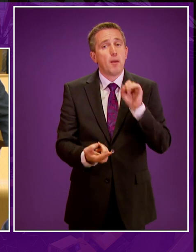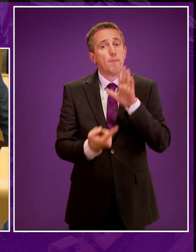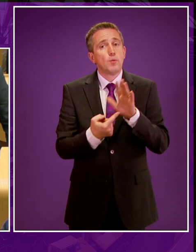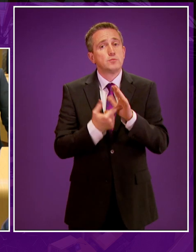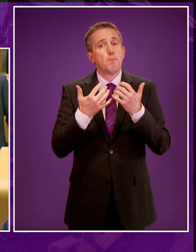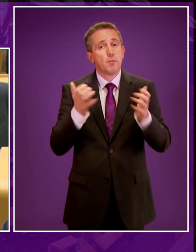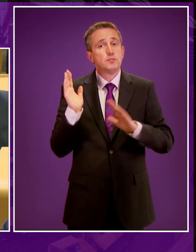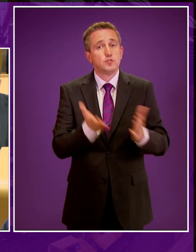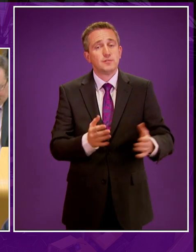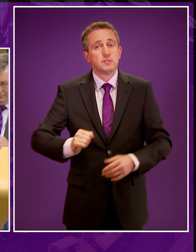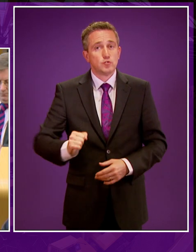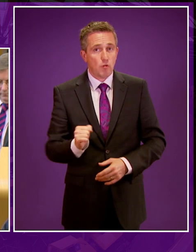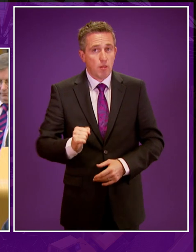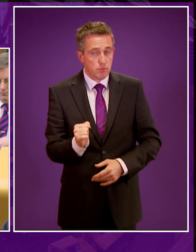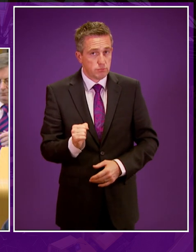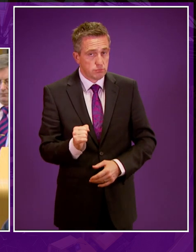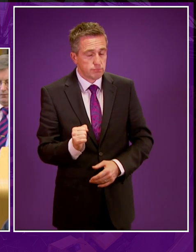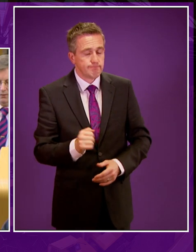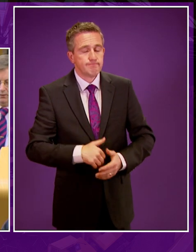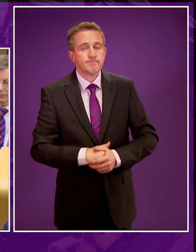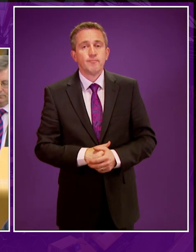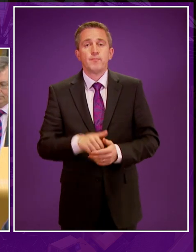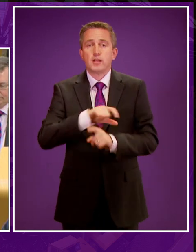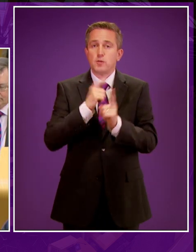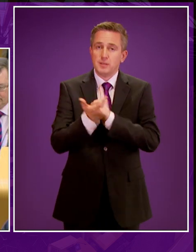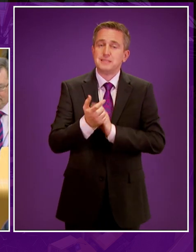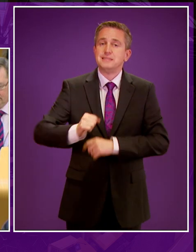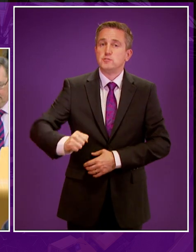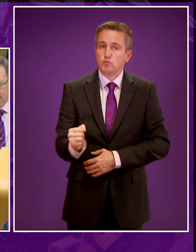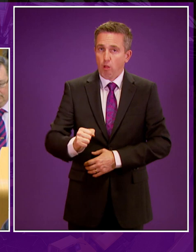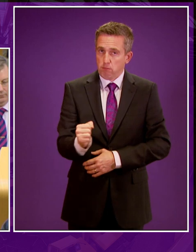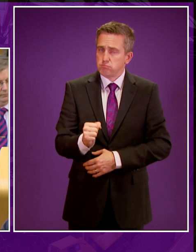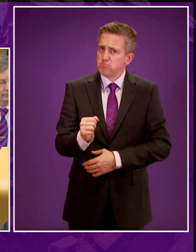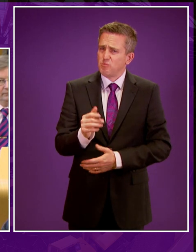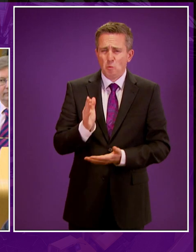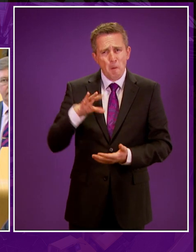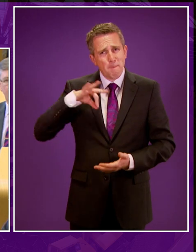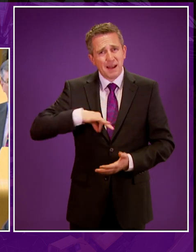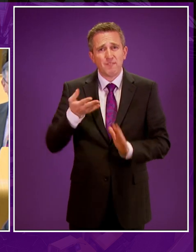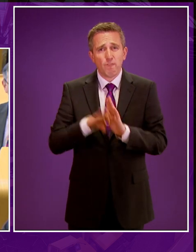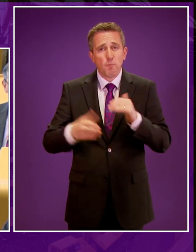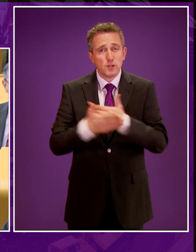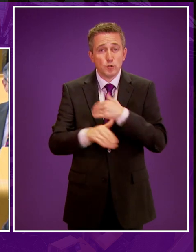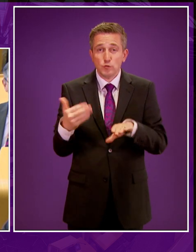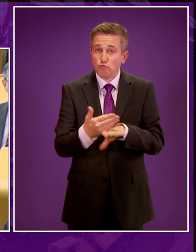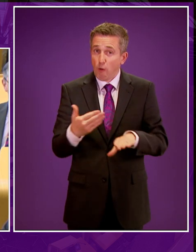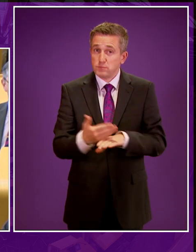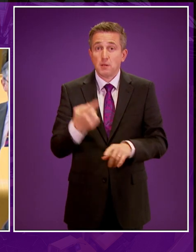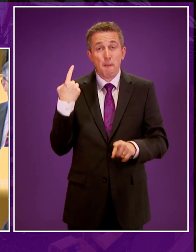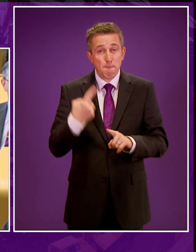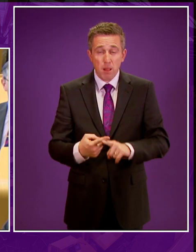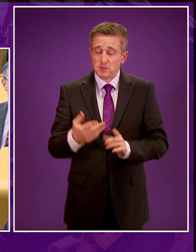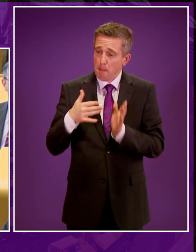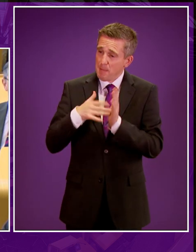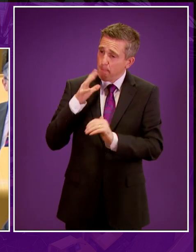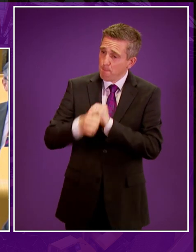Scotland. I won't, I'm sorry, I've got very limited time. Communities across Scotland would benefit from these new jobs as well as millions of pounds of new